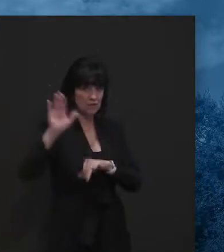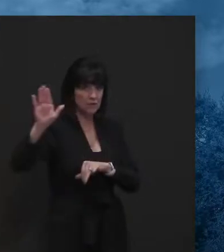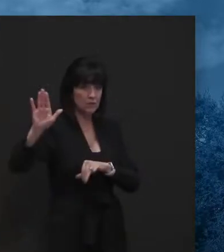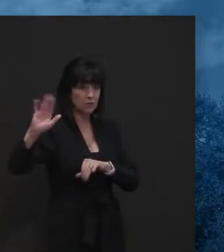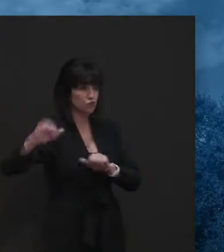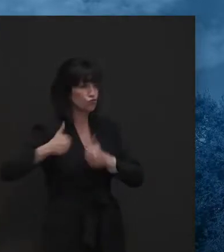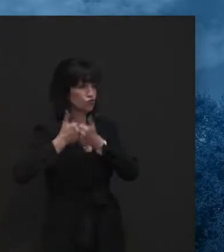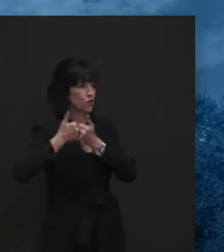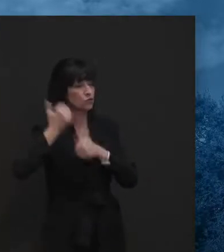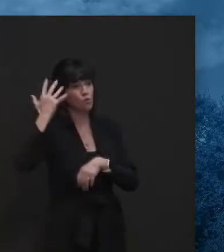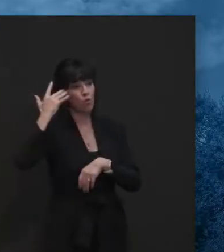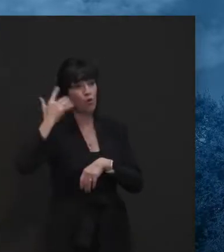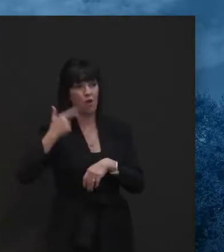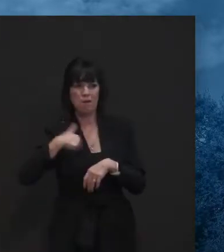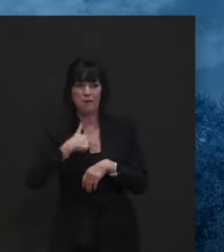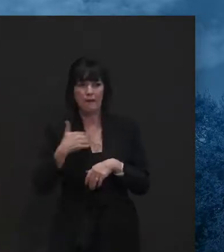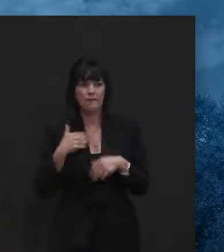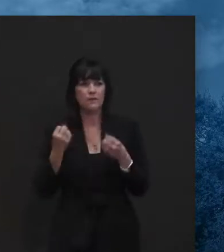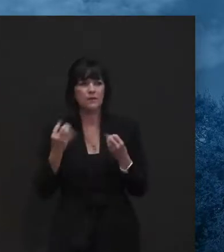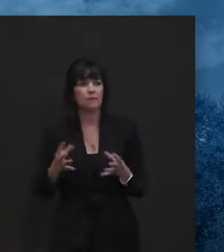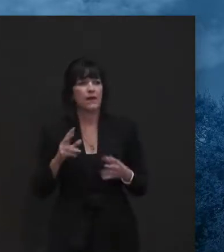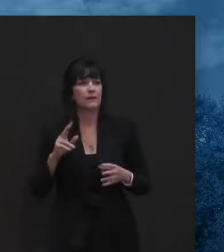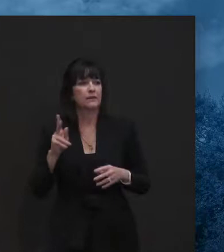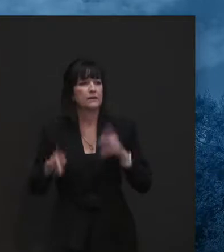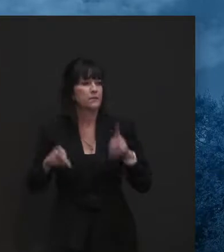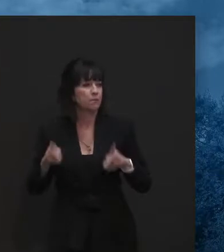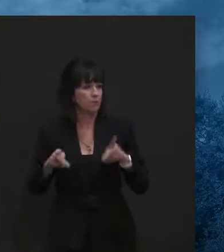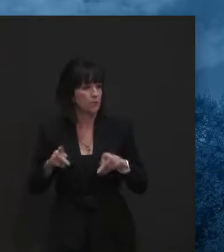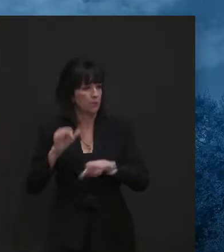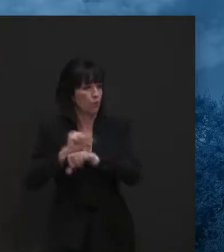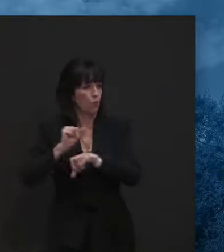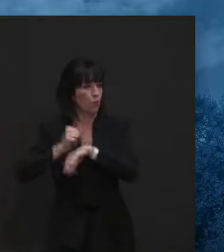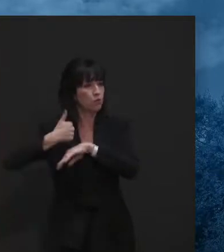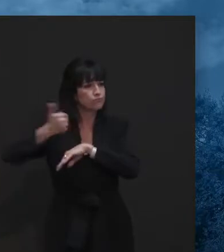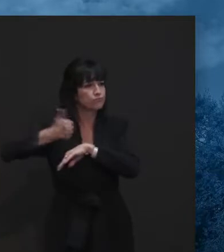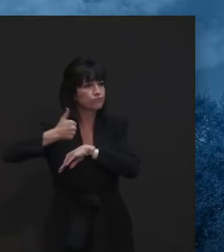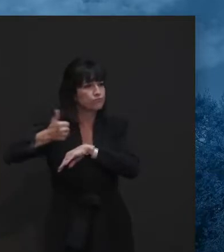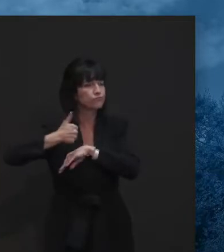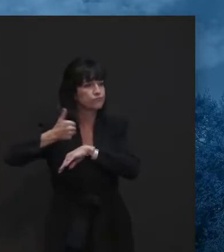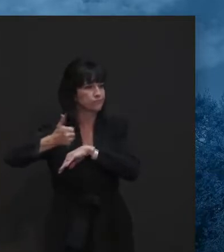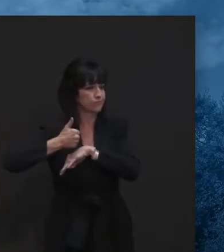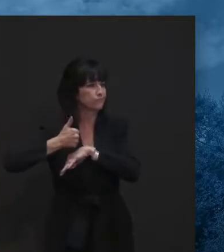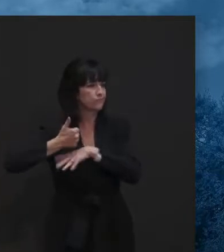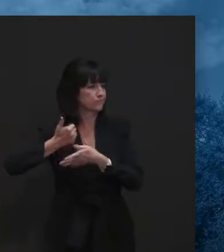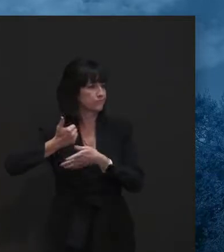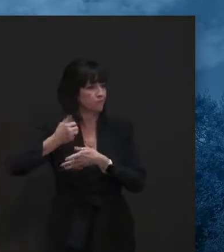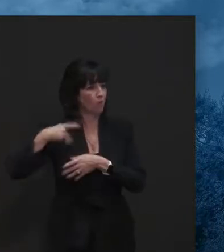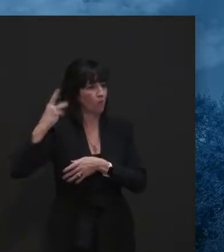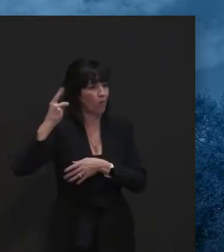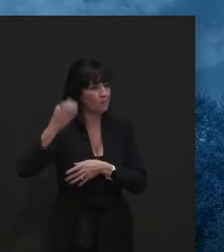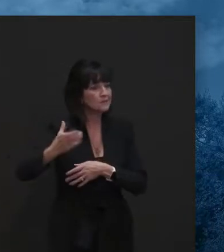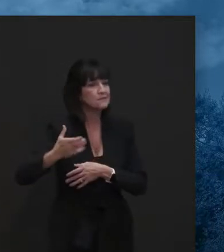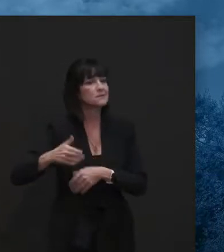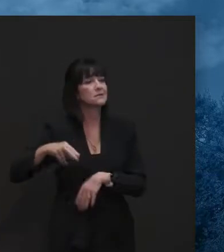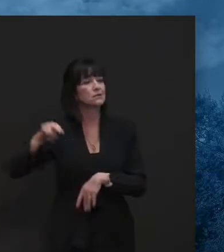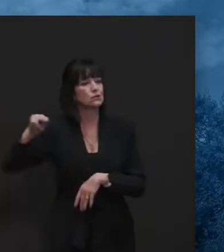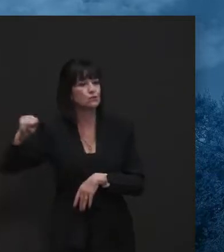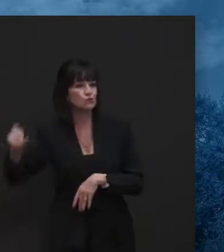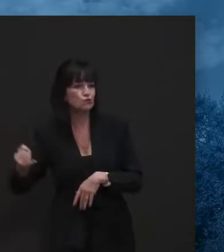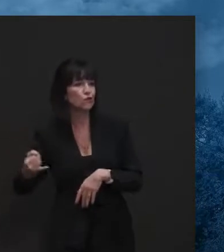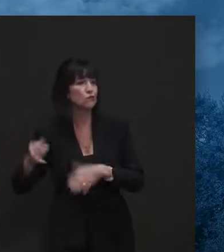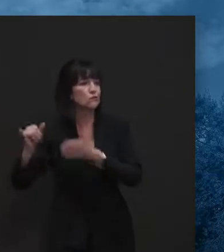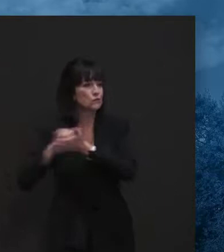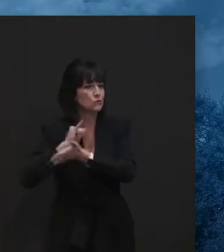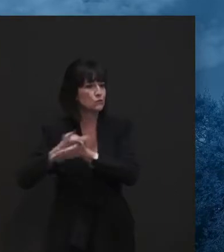across the border, uh, family, friends, and work, and traveling up and down across the border.